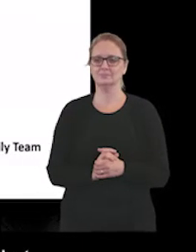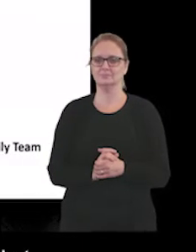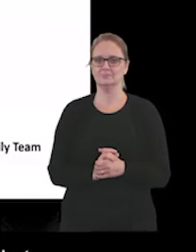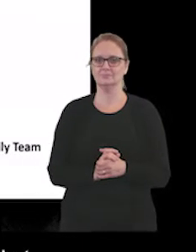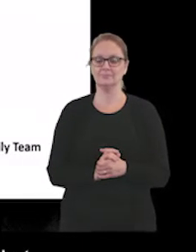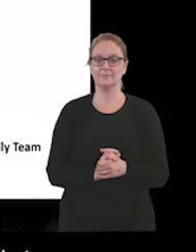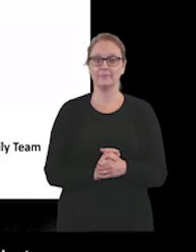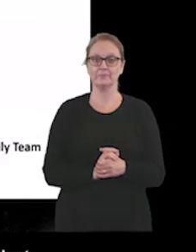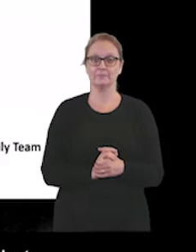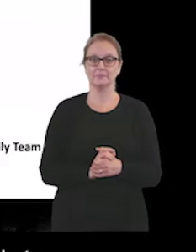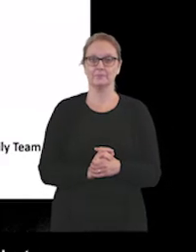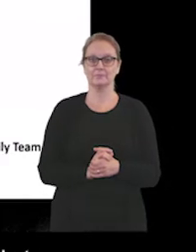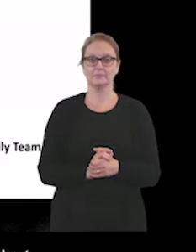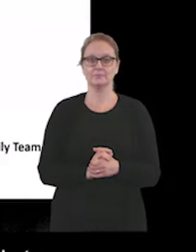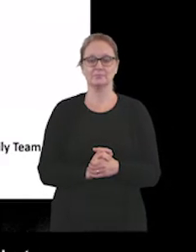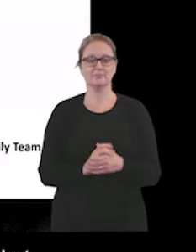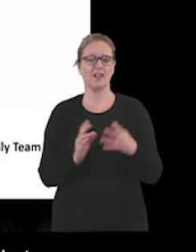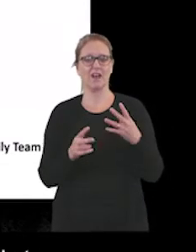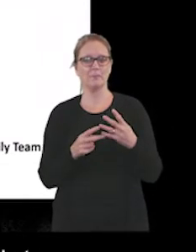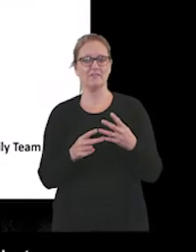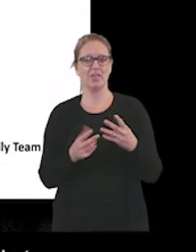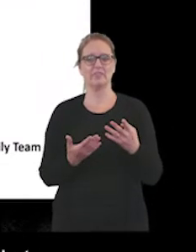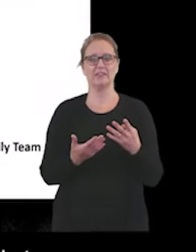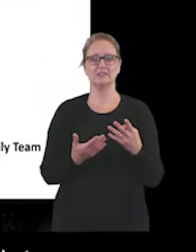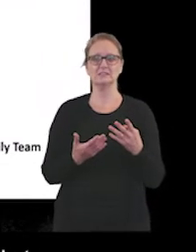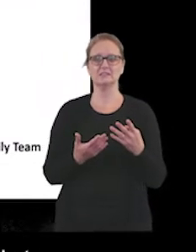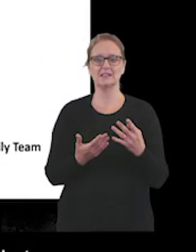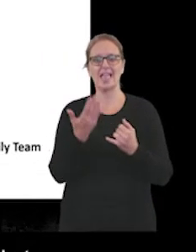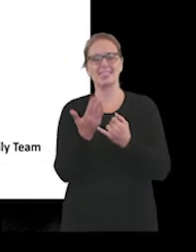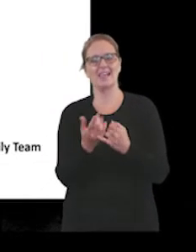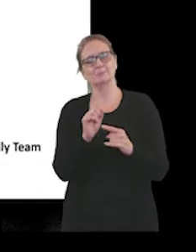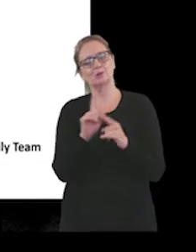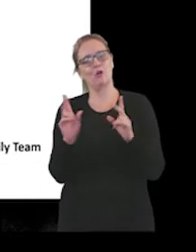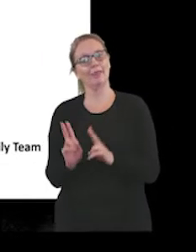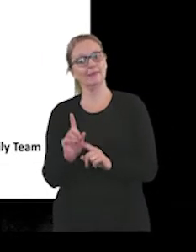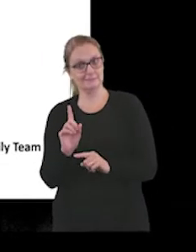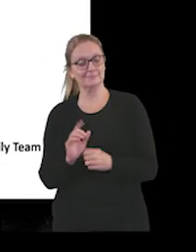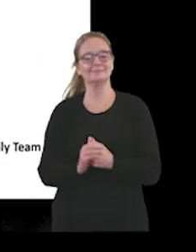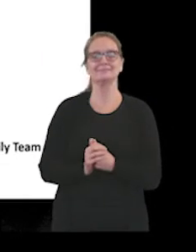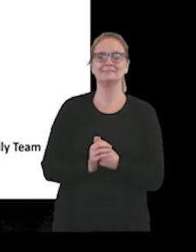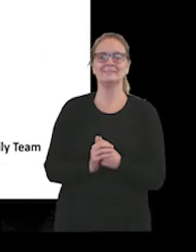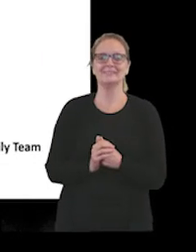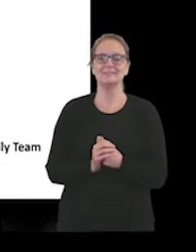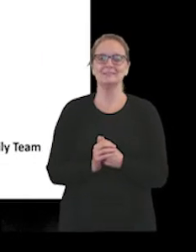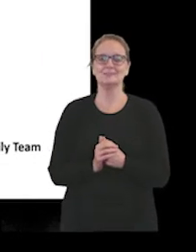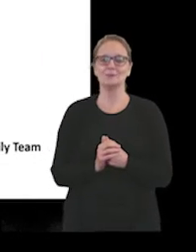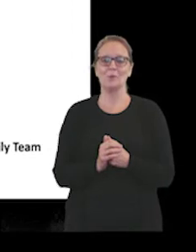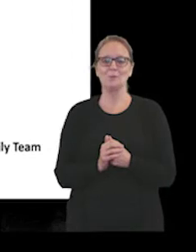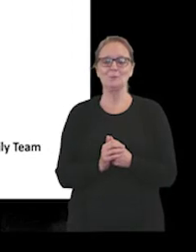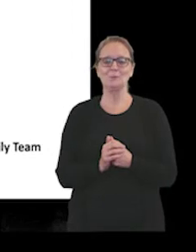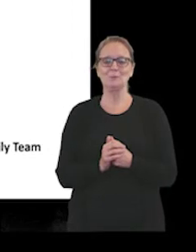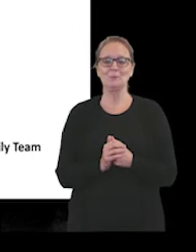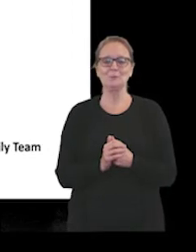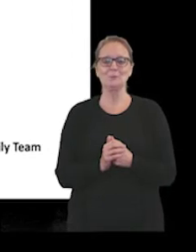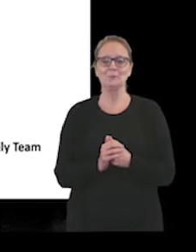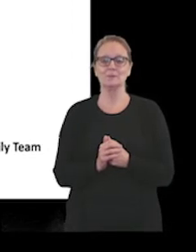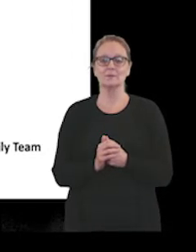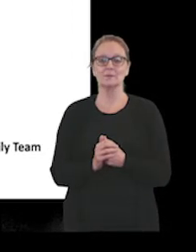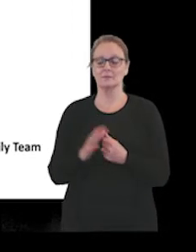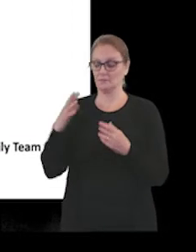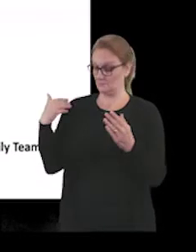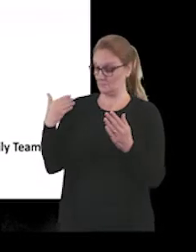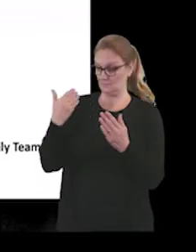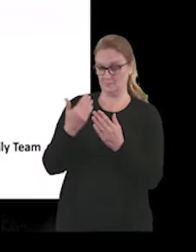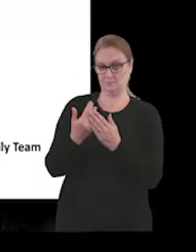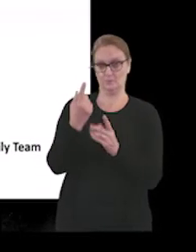then a couple of last but not least things. So within the year